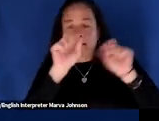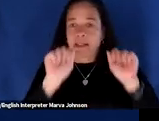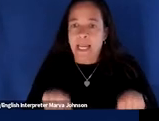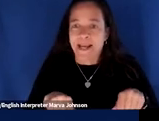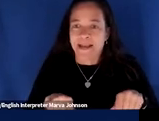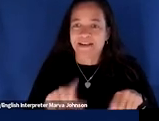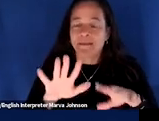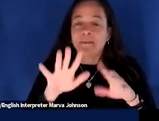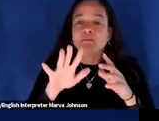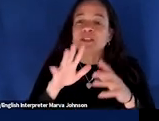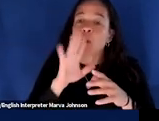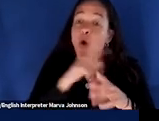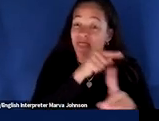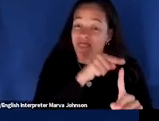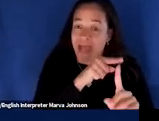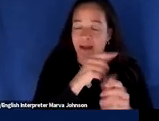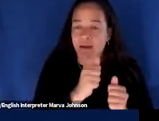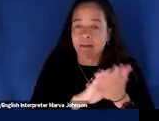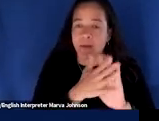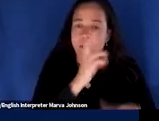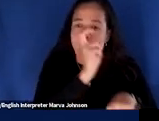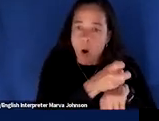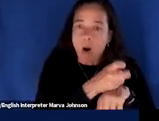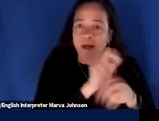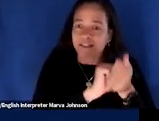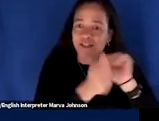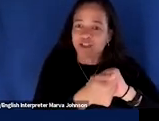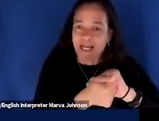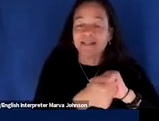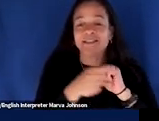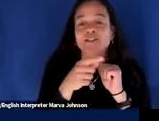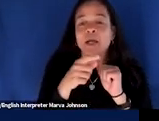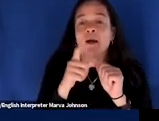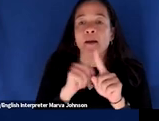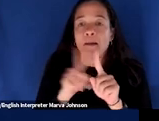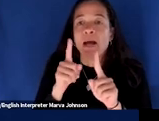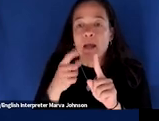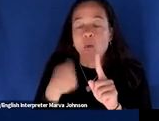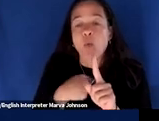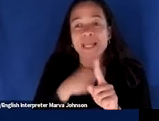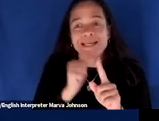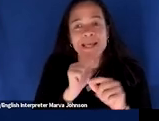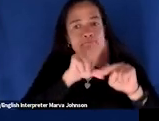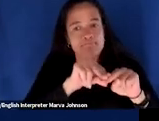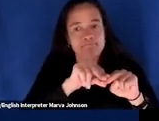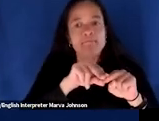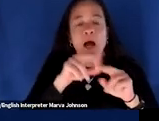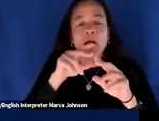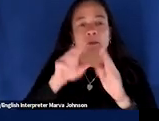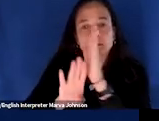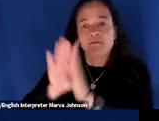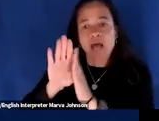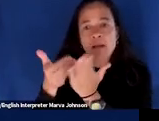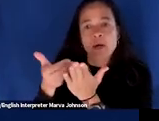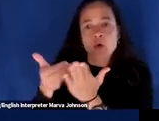science of habits to learn how to break old and tired work behaviors and engage in new and productive habits